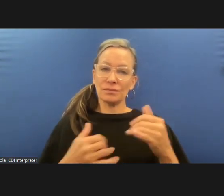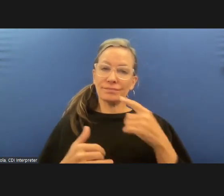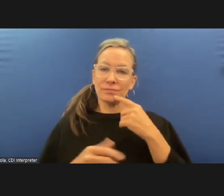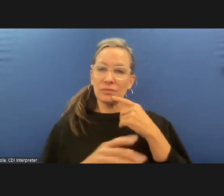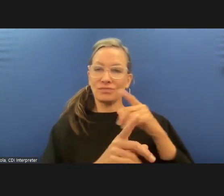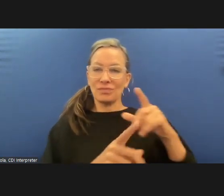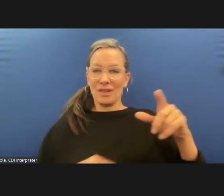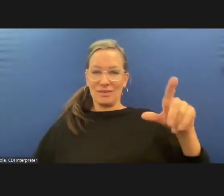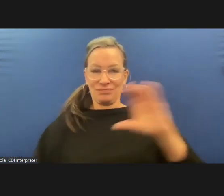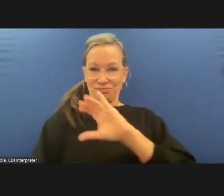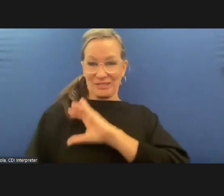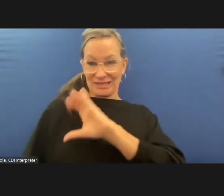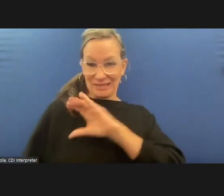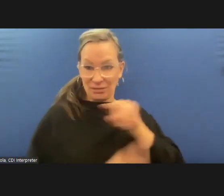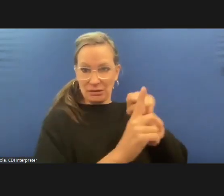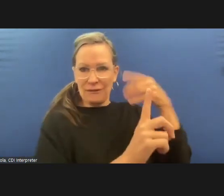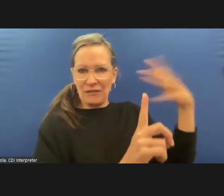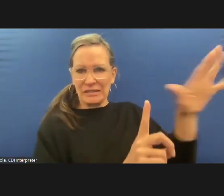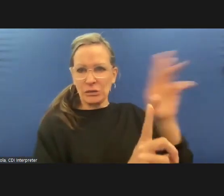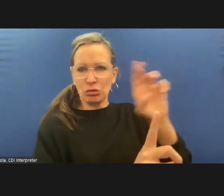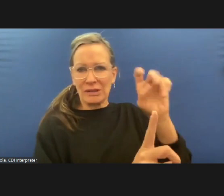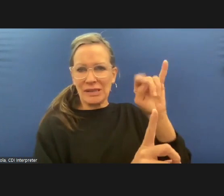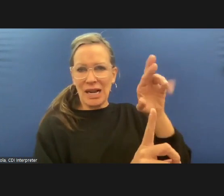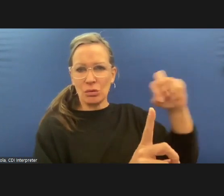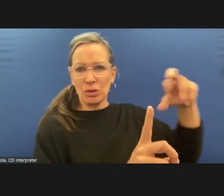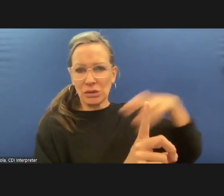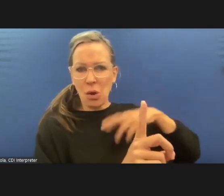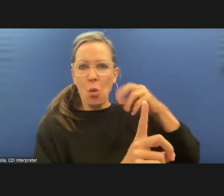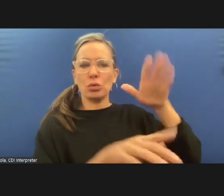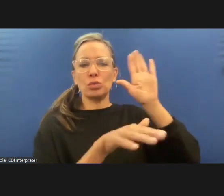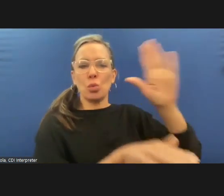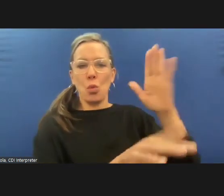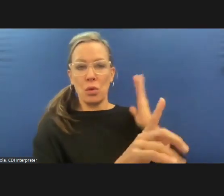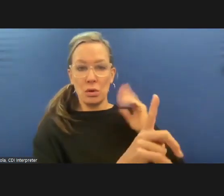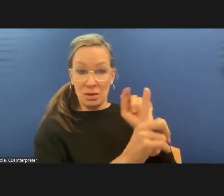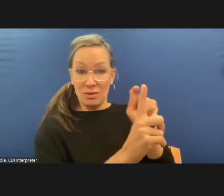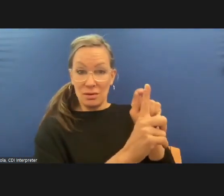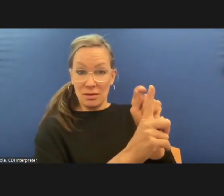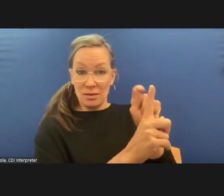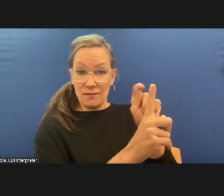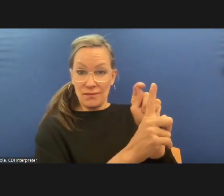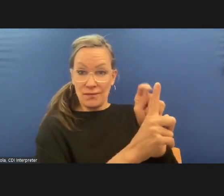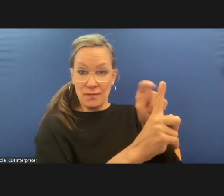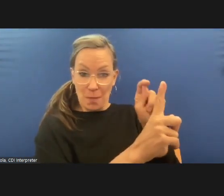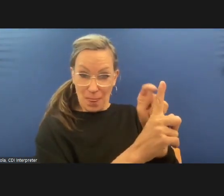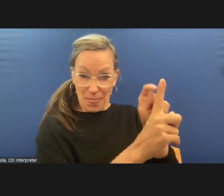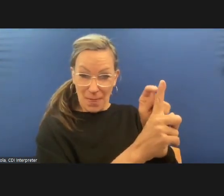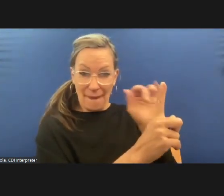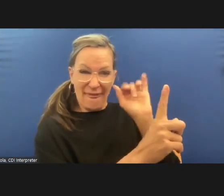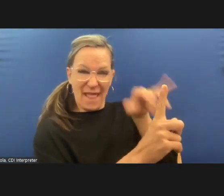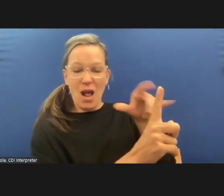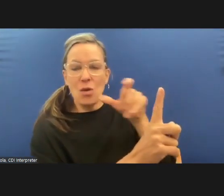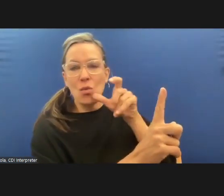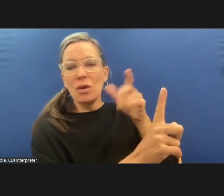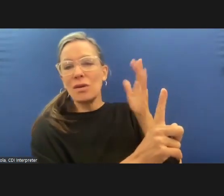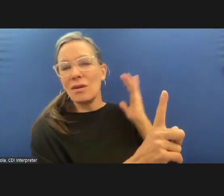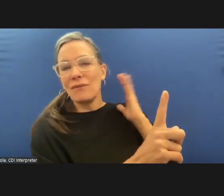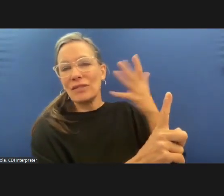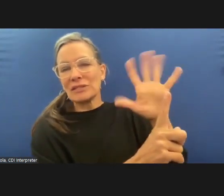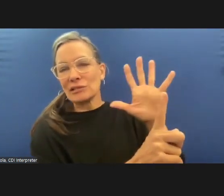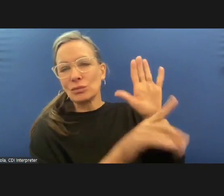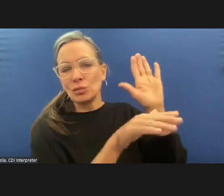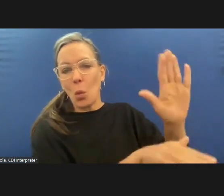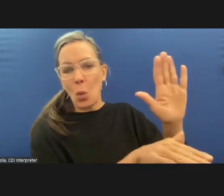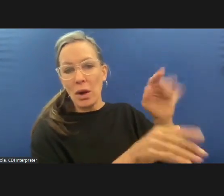our retired or former sworn or law enforcement personnel allowed to be on the oversight board now